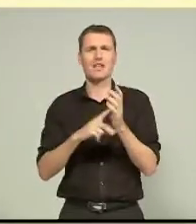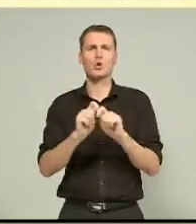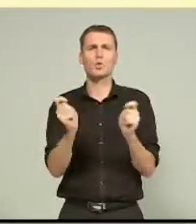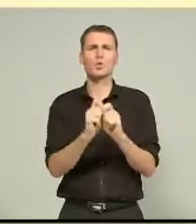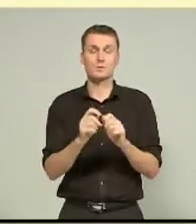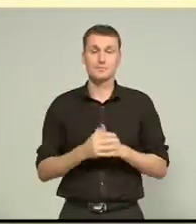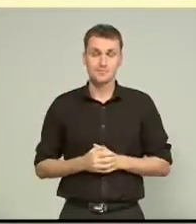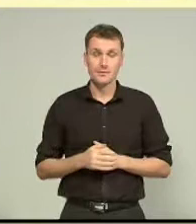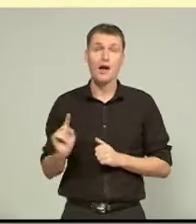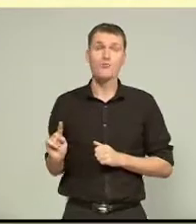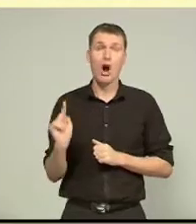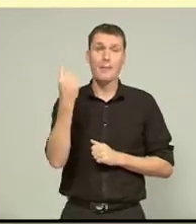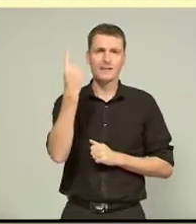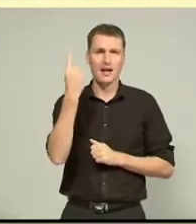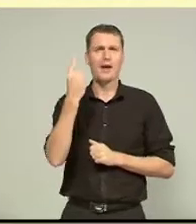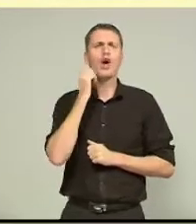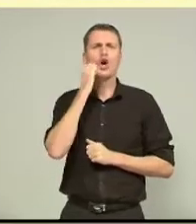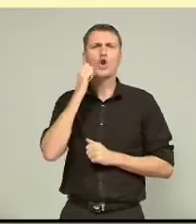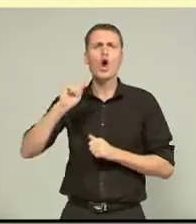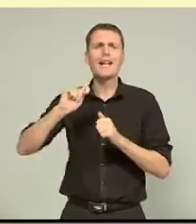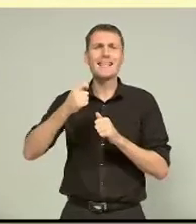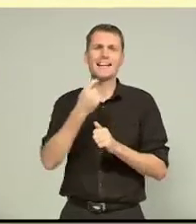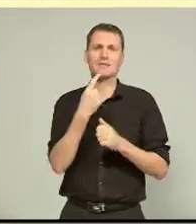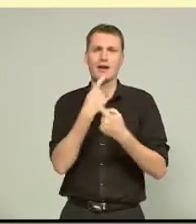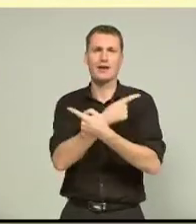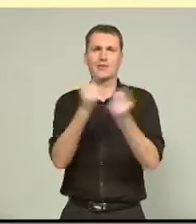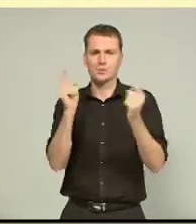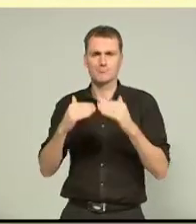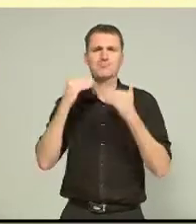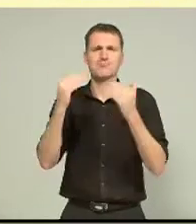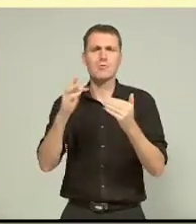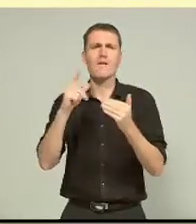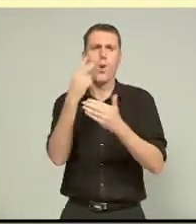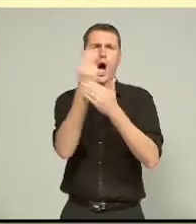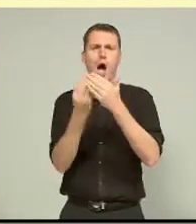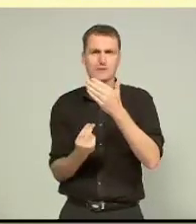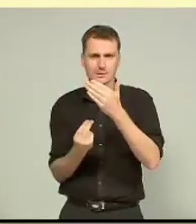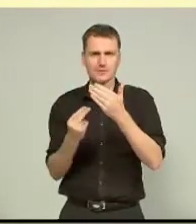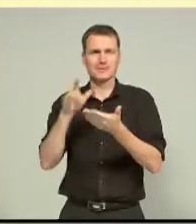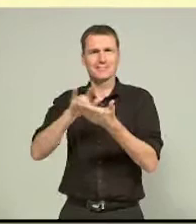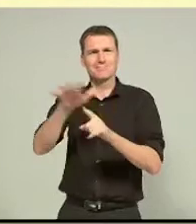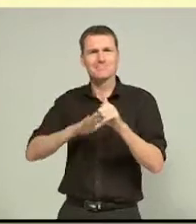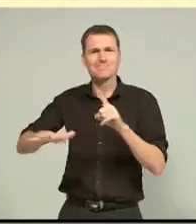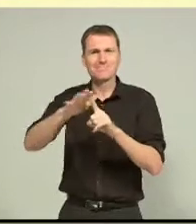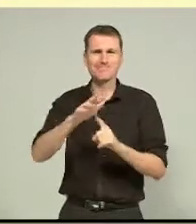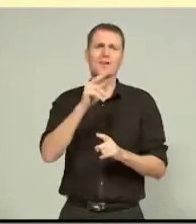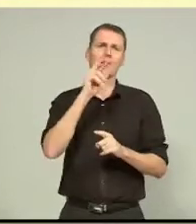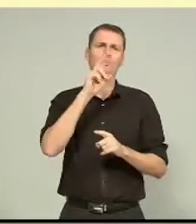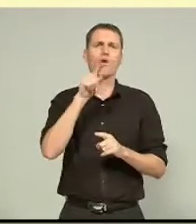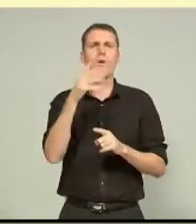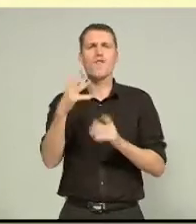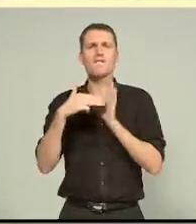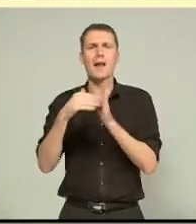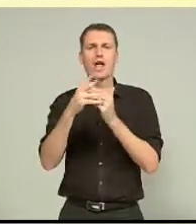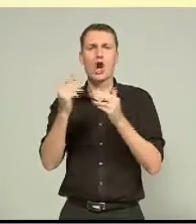another step forward for the Performing Arts Precinct, with the $12.5 million music centre about to start construction.